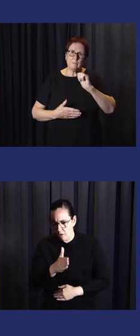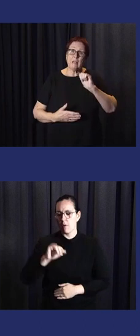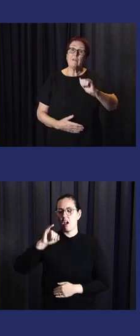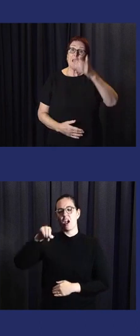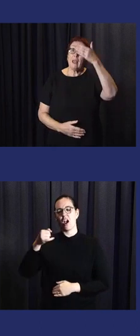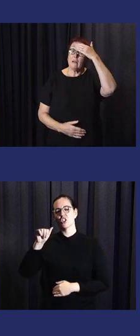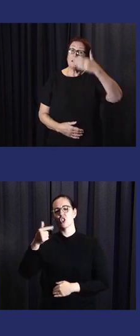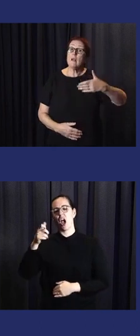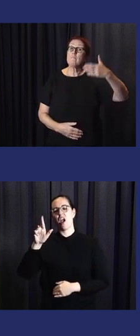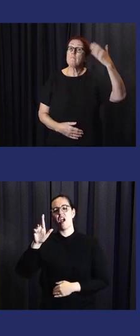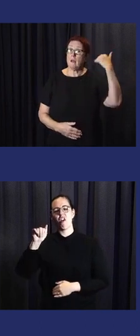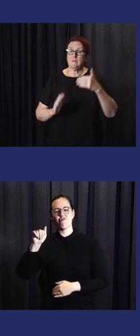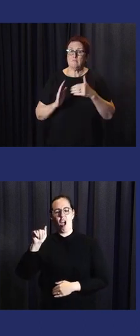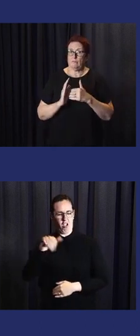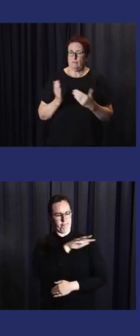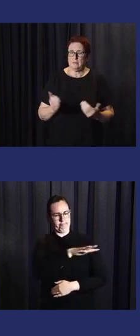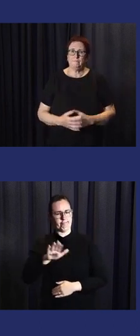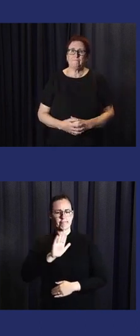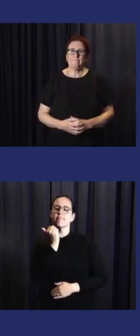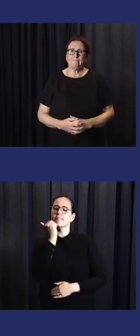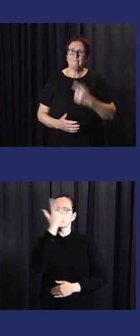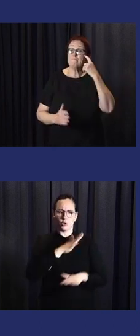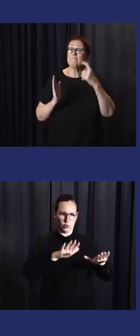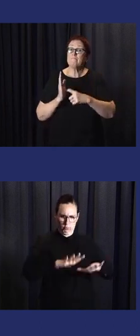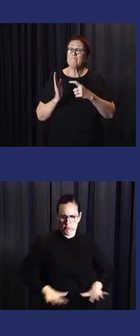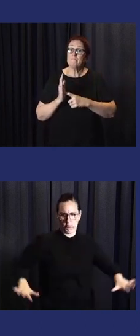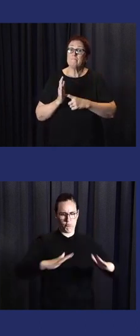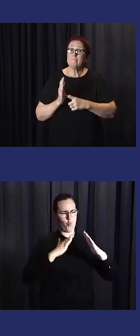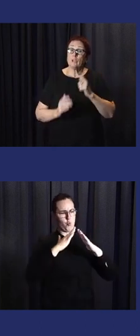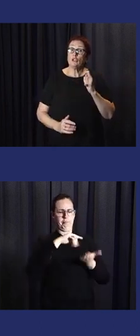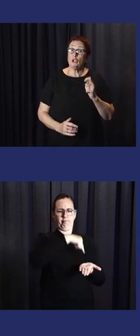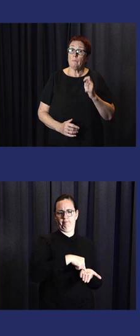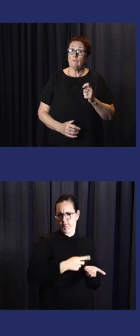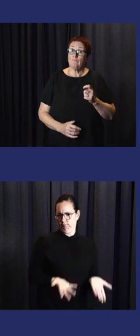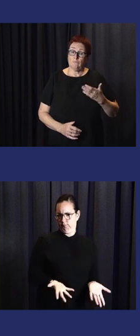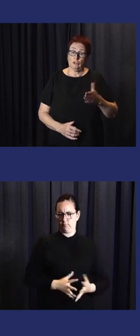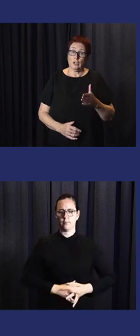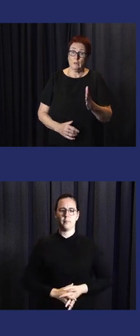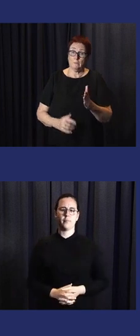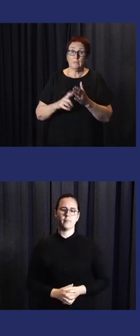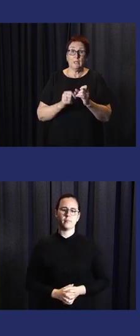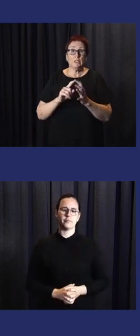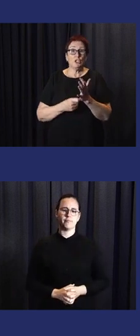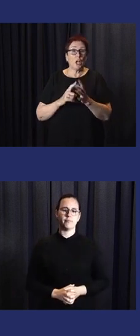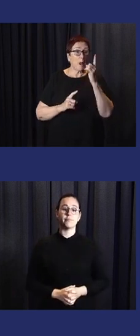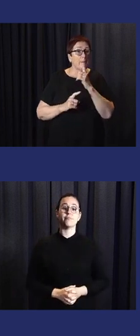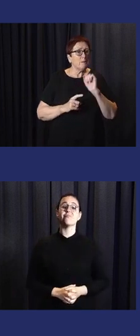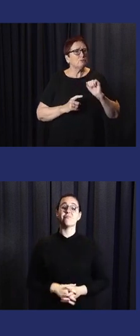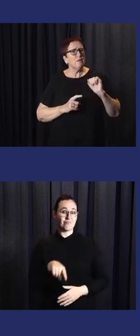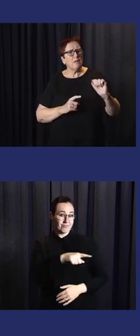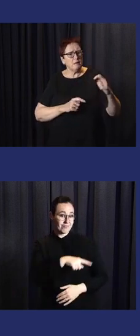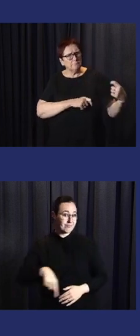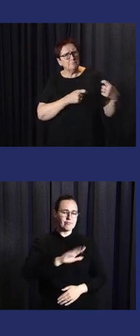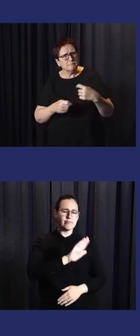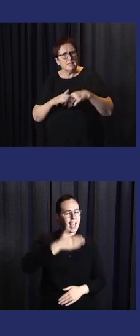Yugura people on the land on which this conference will be held and pay respect to their elders past and present. We also acknowledge the